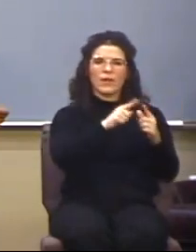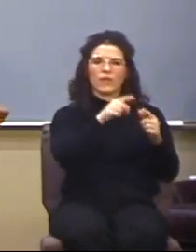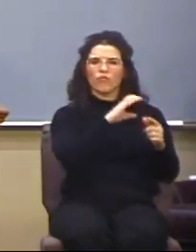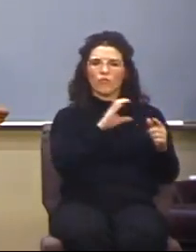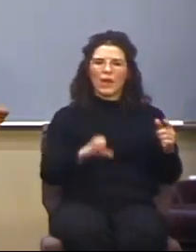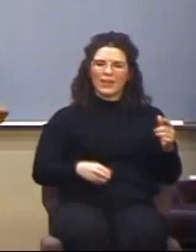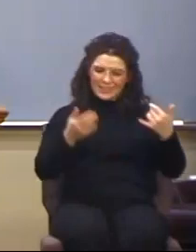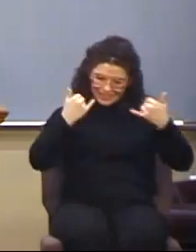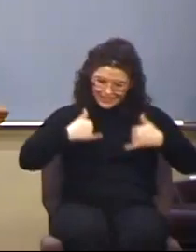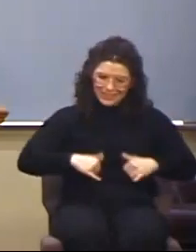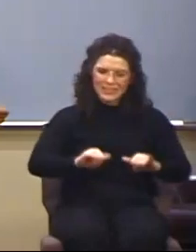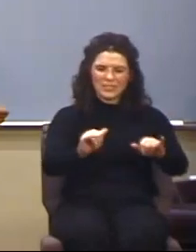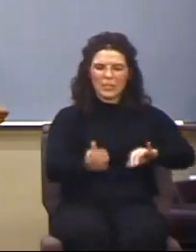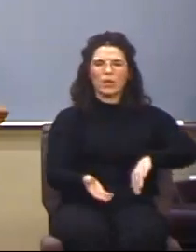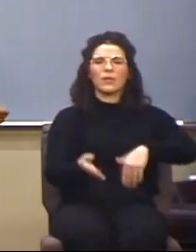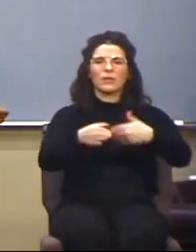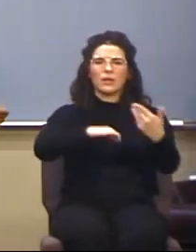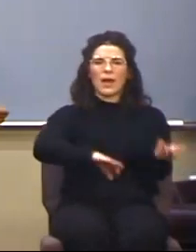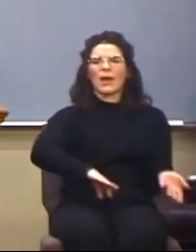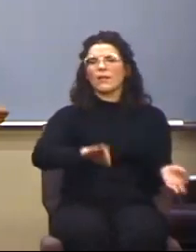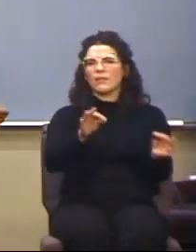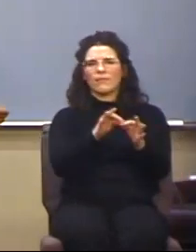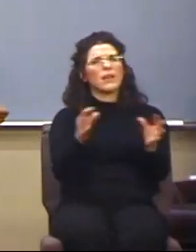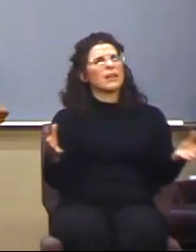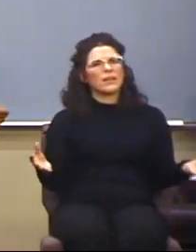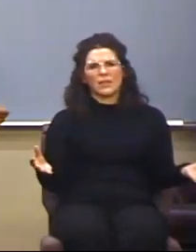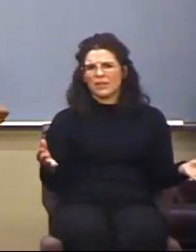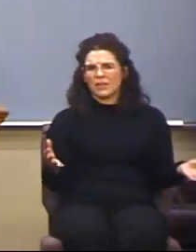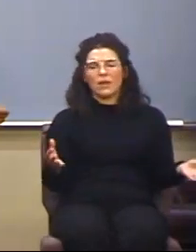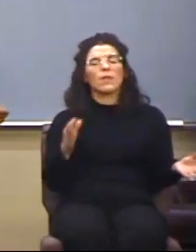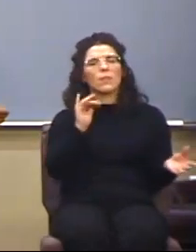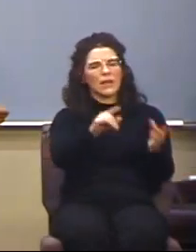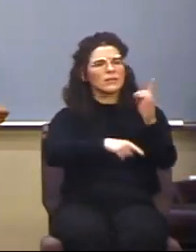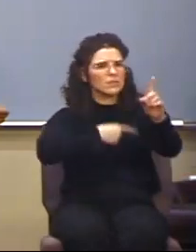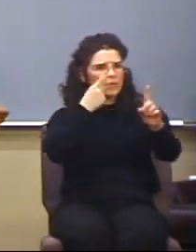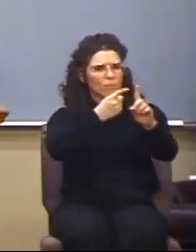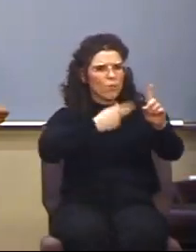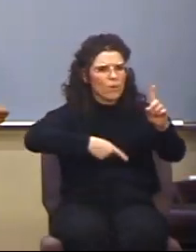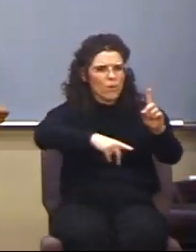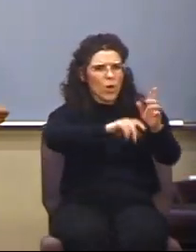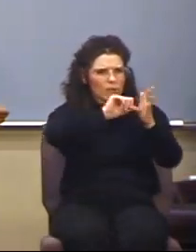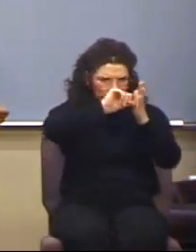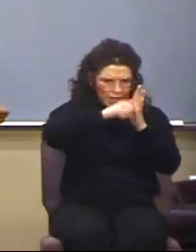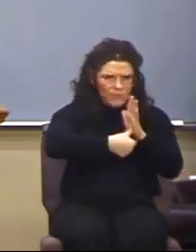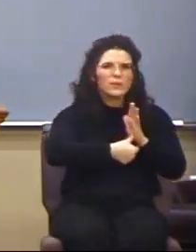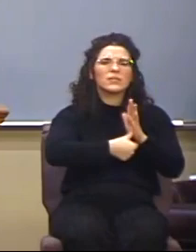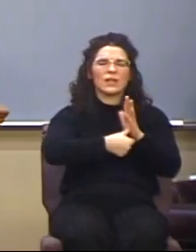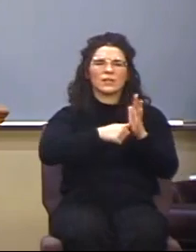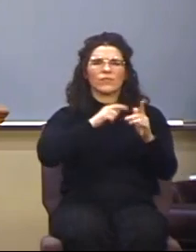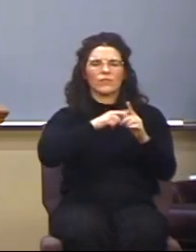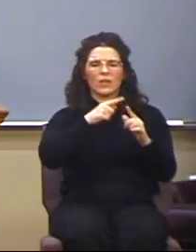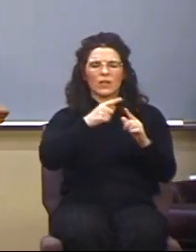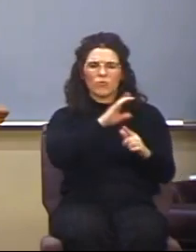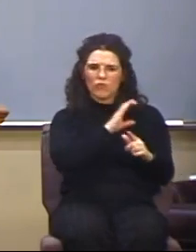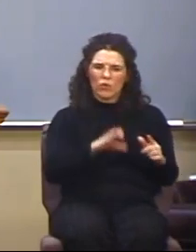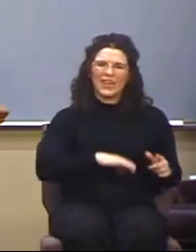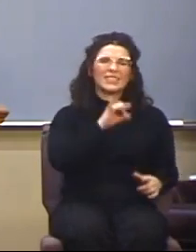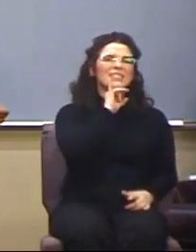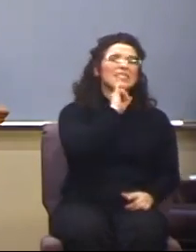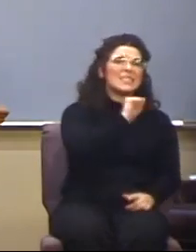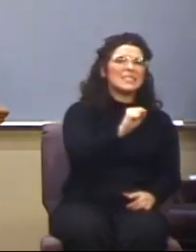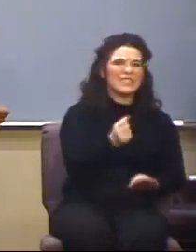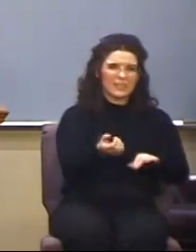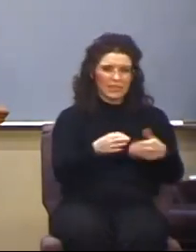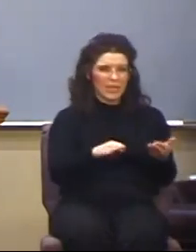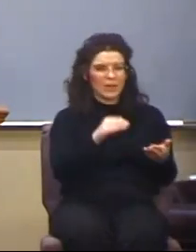still dead in vain. That's the point Paul is making here. Then Christ is dead,